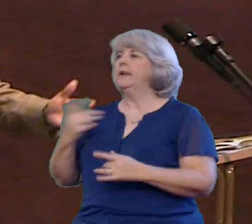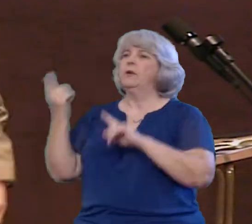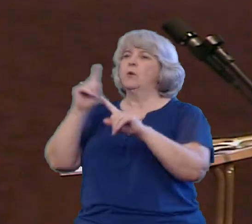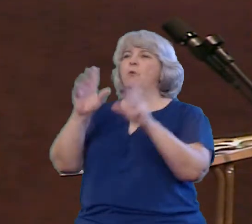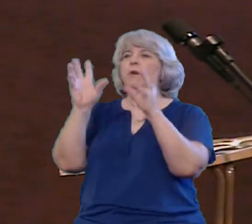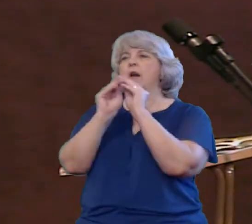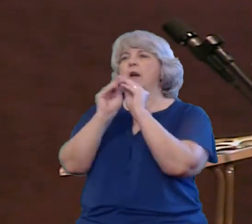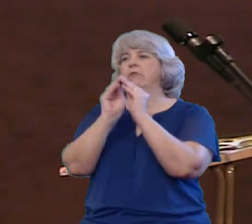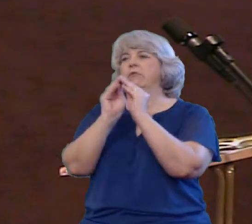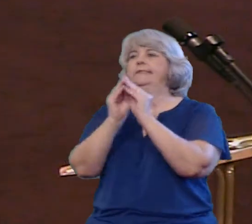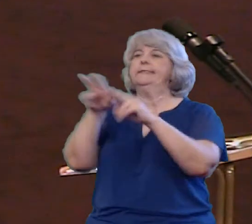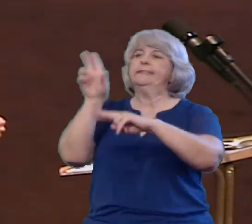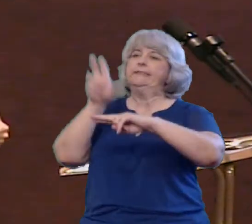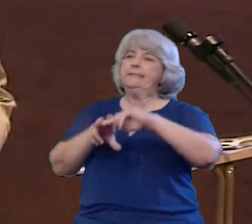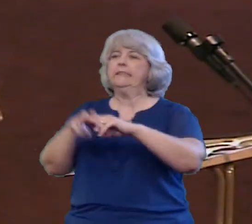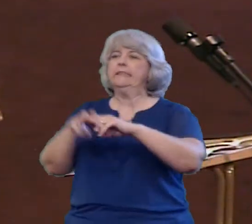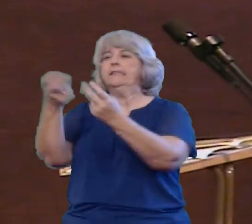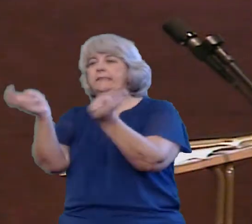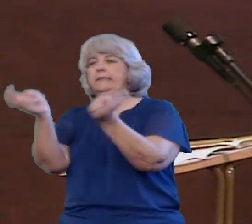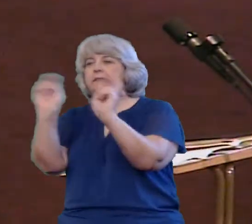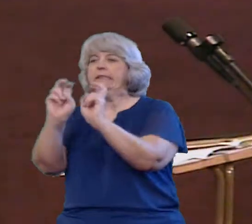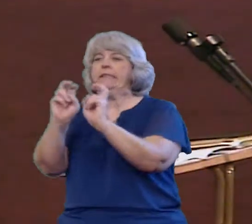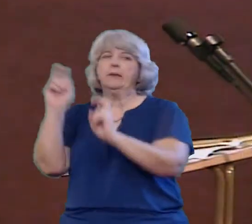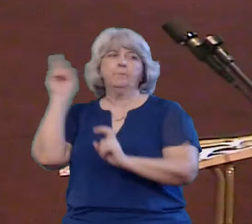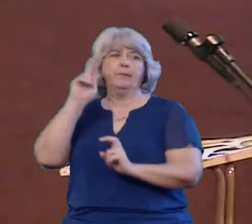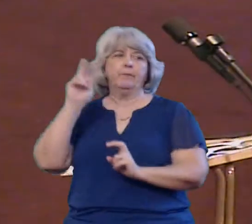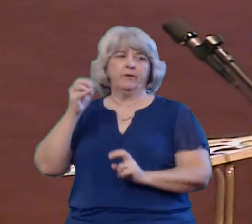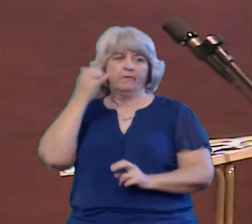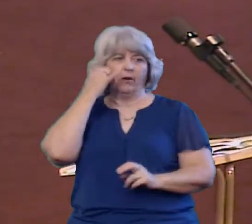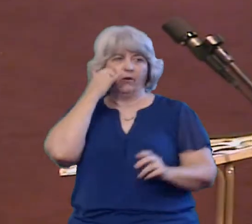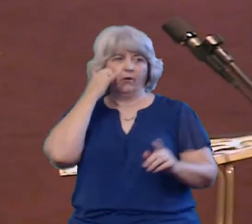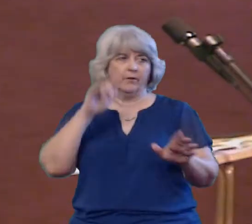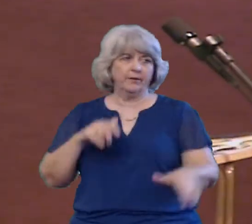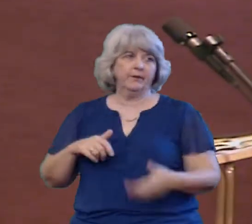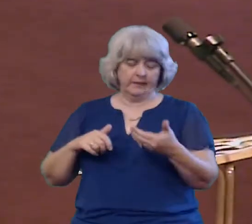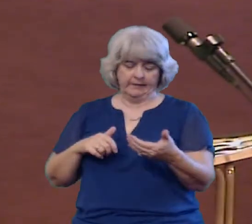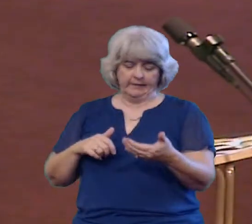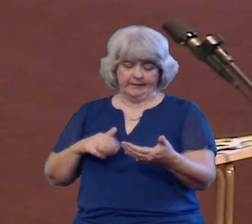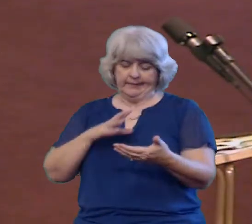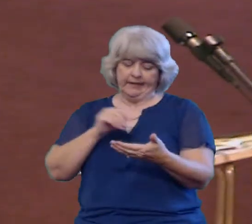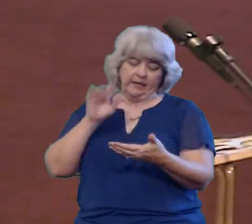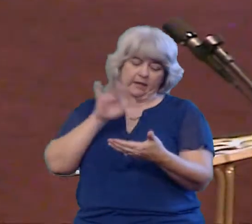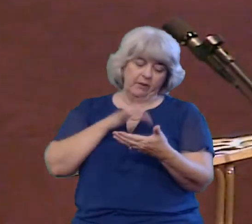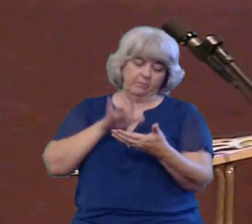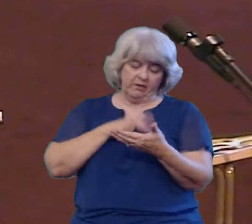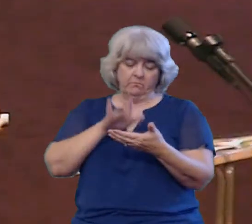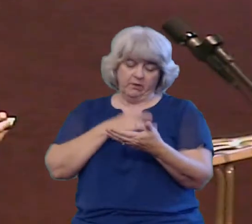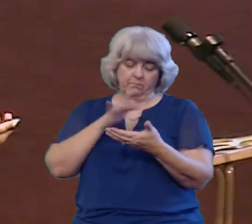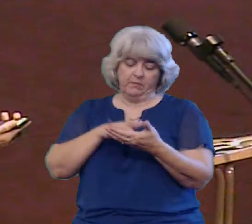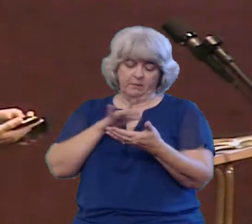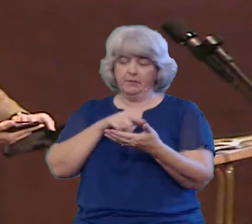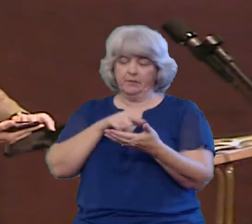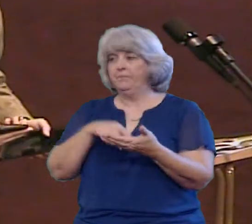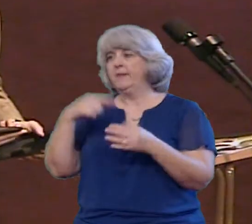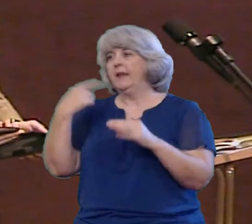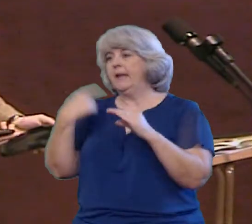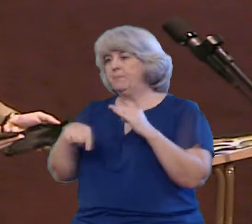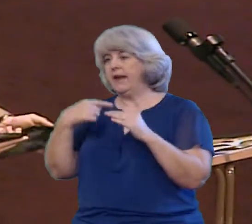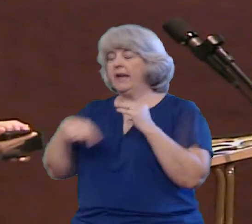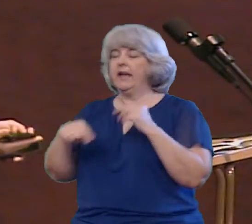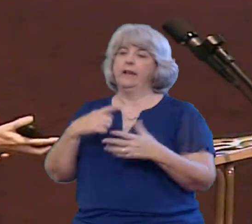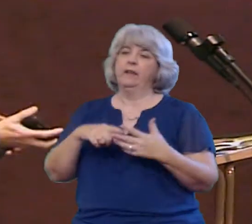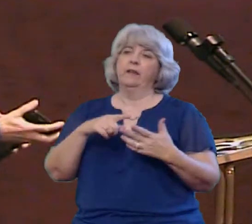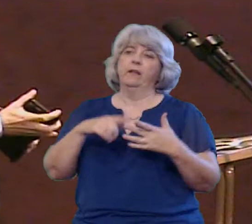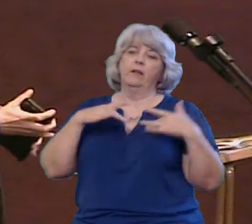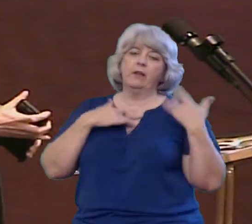or stuff like that Most everybody's kind of got their phones out They pull them out and they start looking at emails Or what's